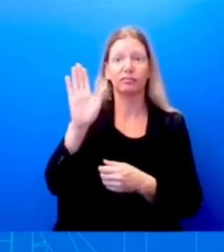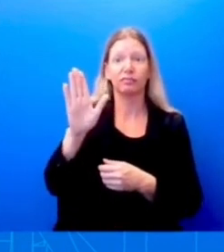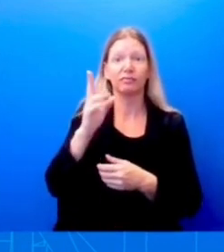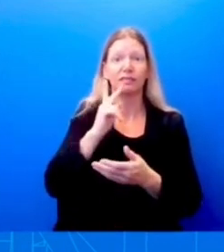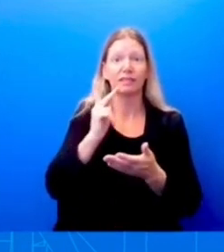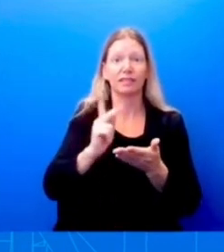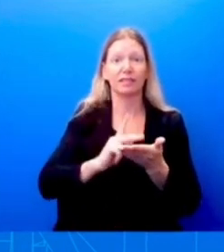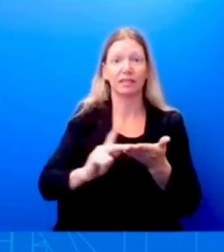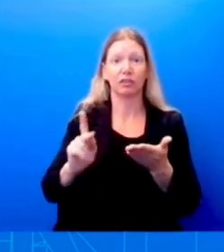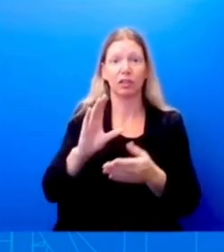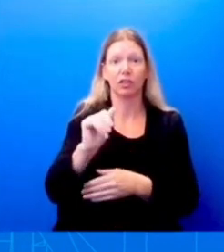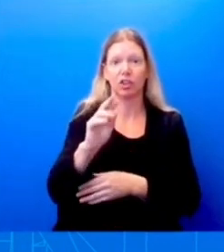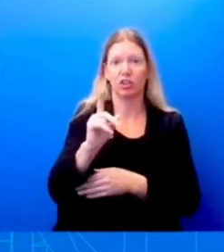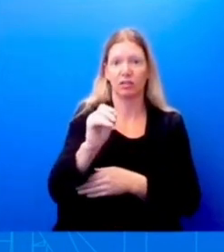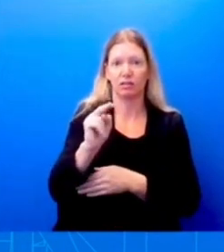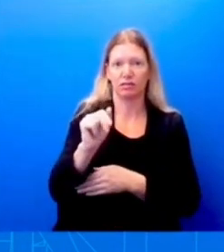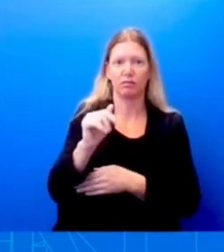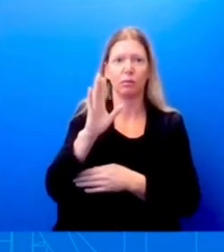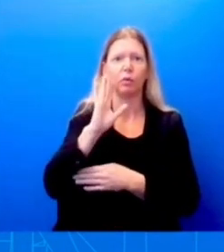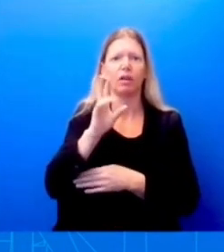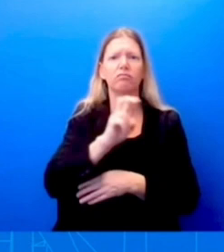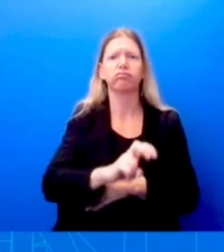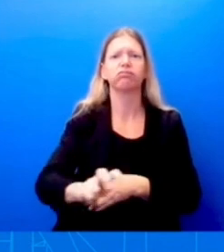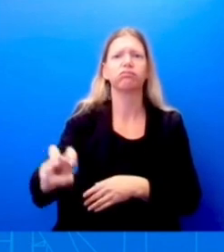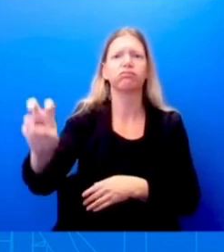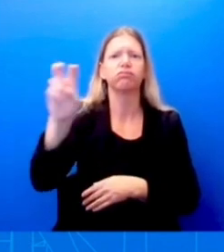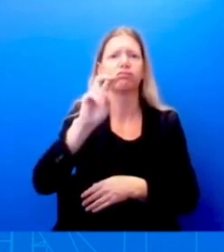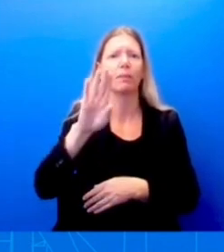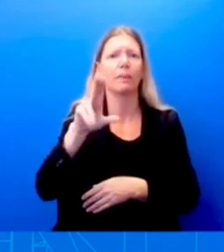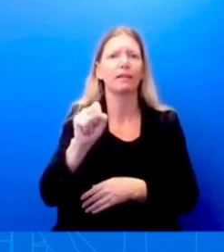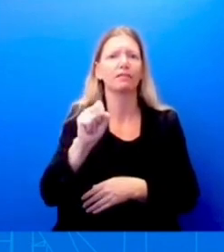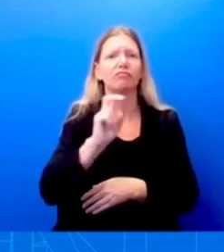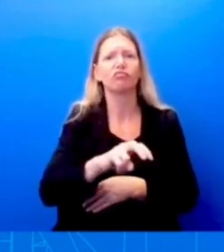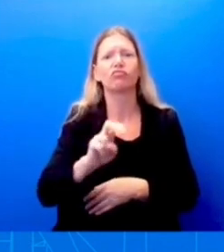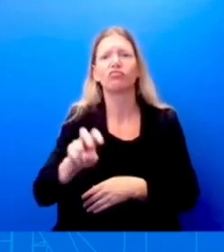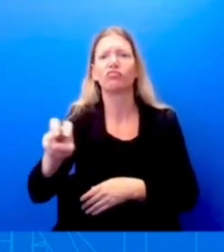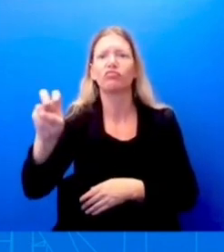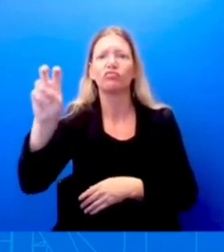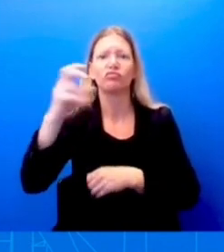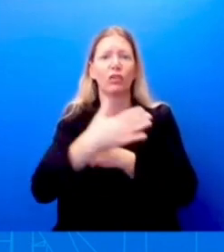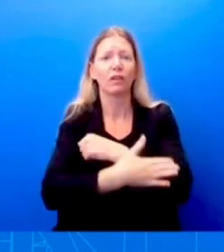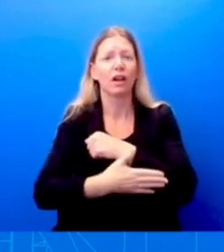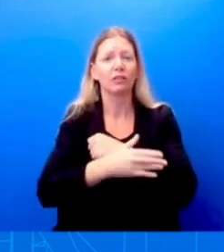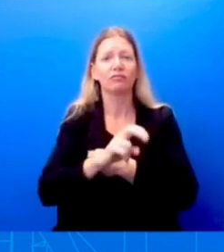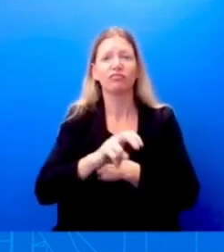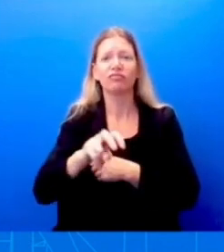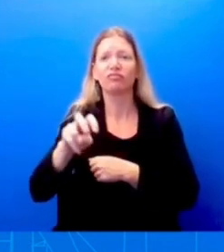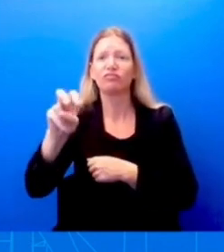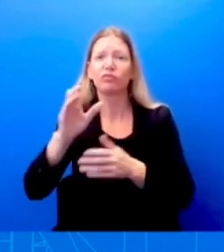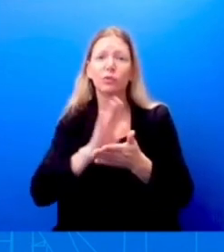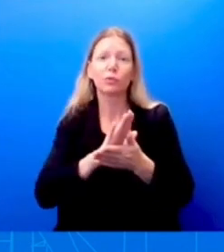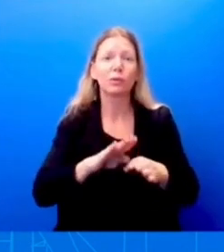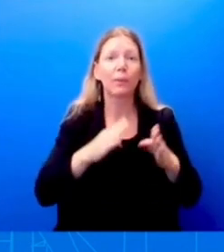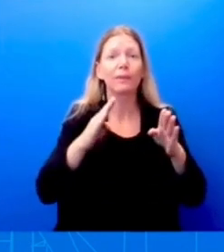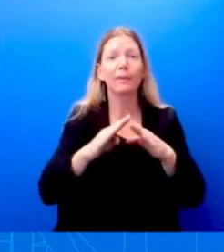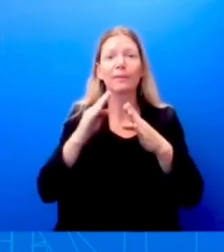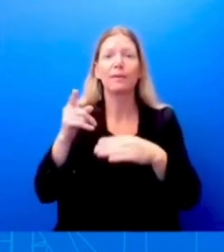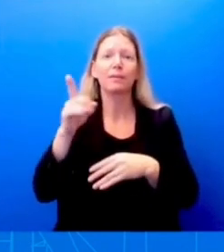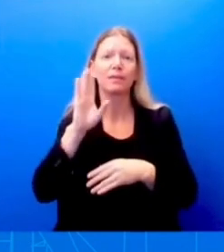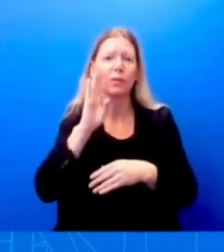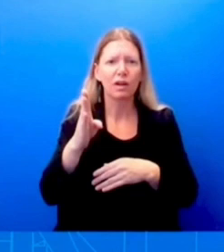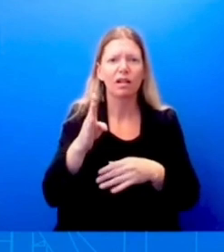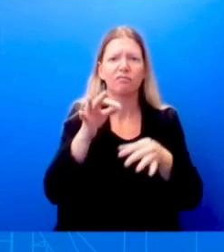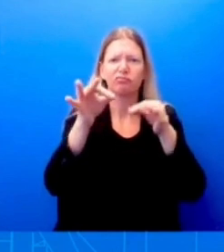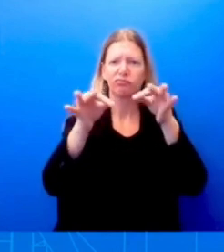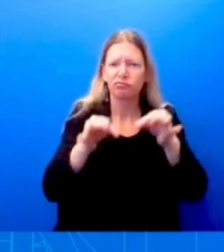across the country as school is opening up. He's going to lay out what the Department of Education is doing to continue to improve our schools to make